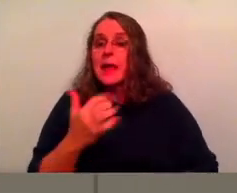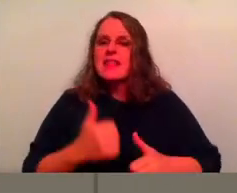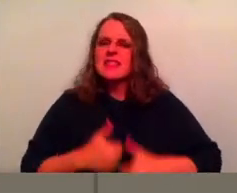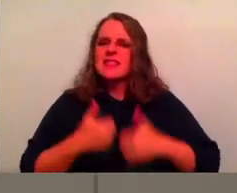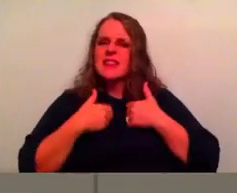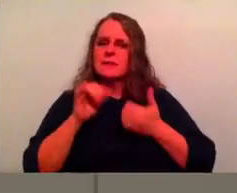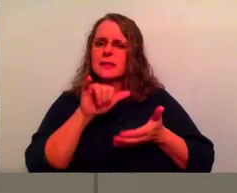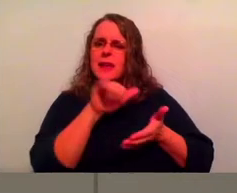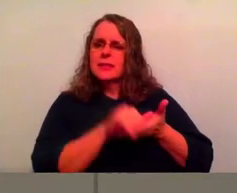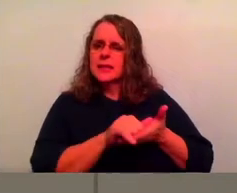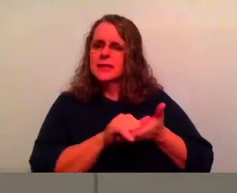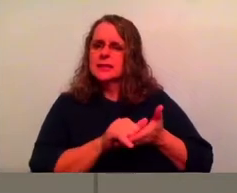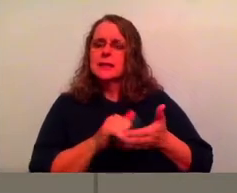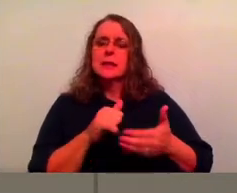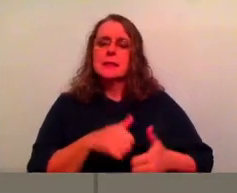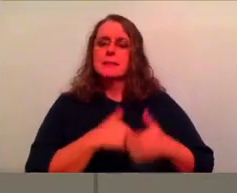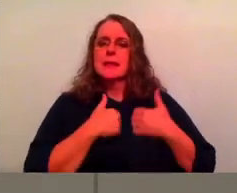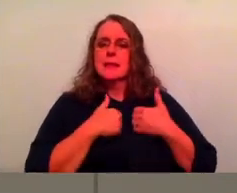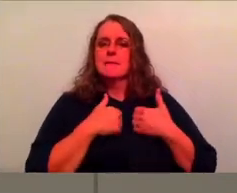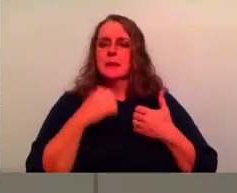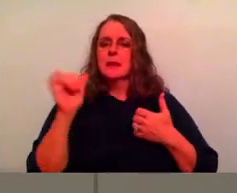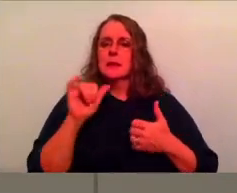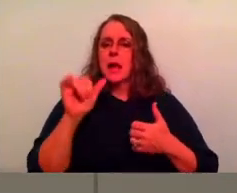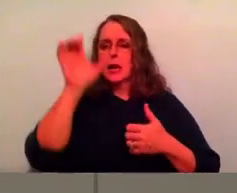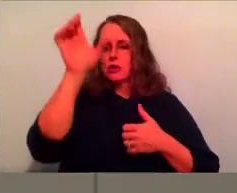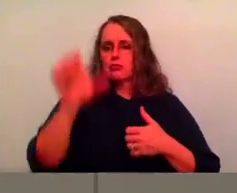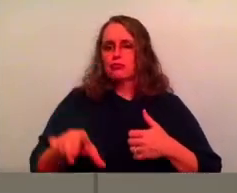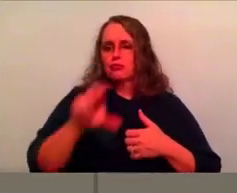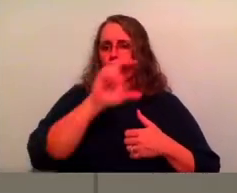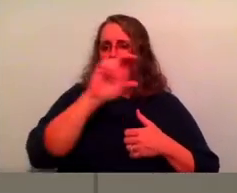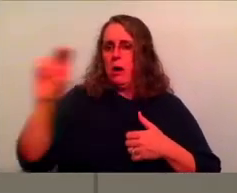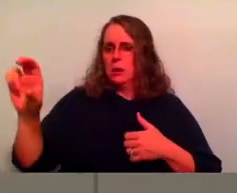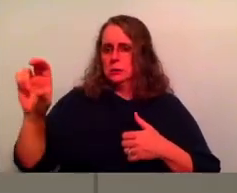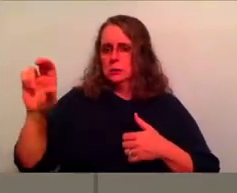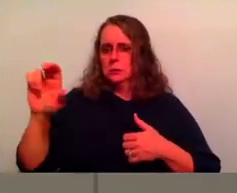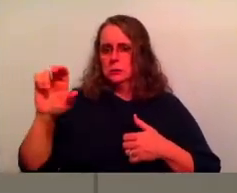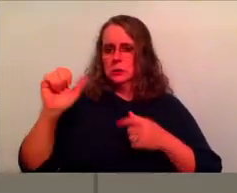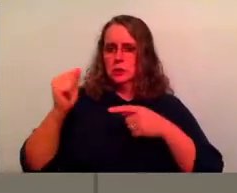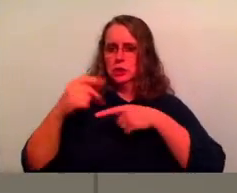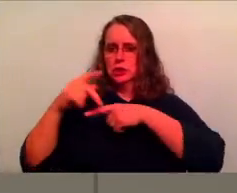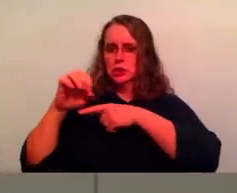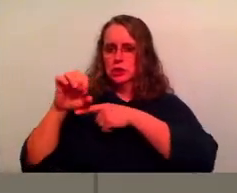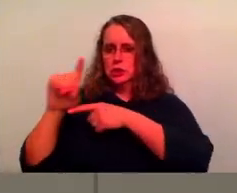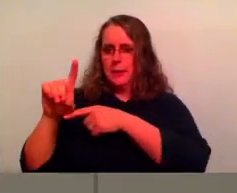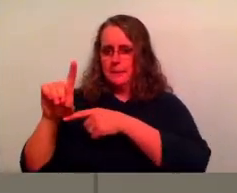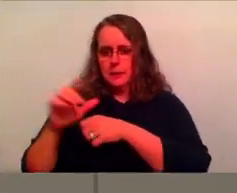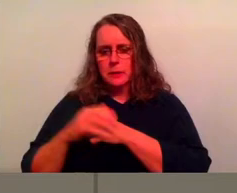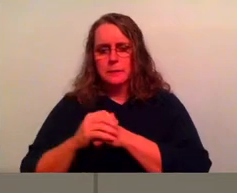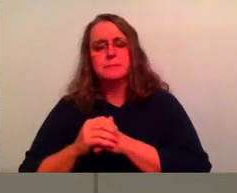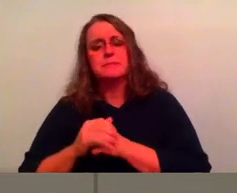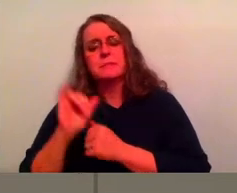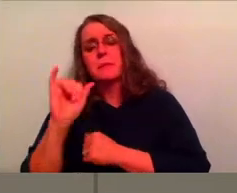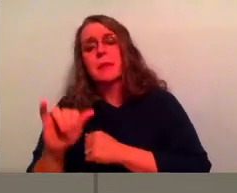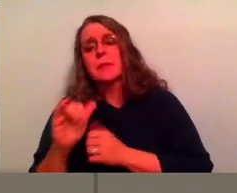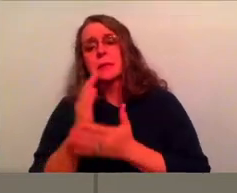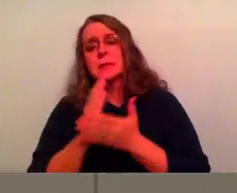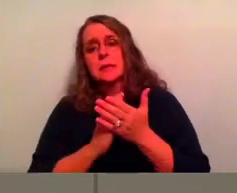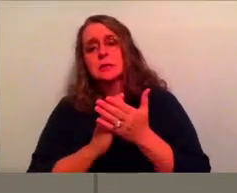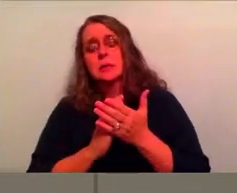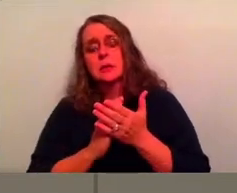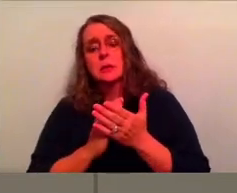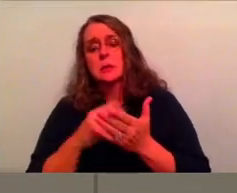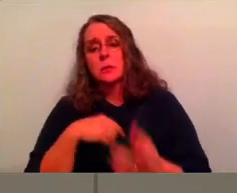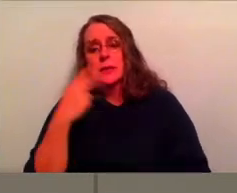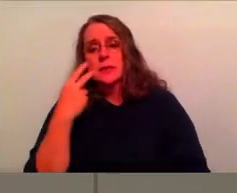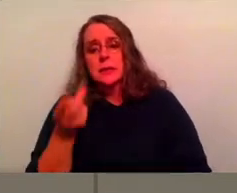live your life cross shaped. Uh, and so we look and even in this section right here, like we see in,